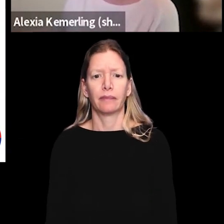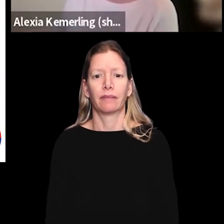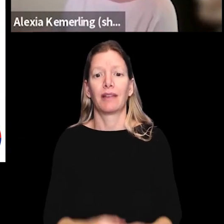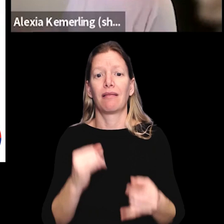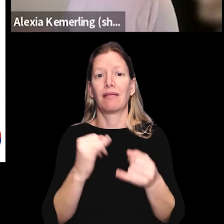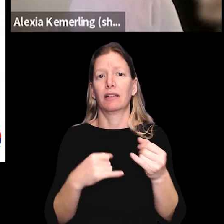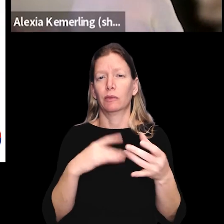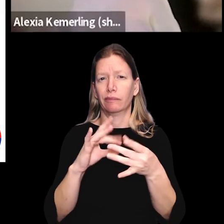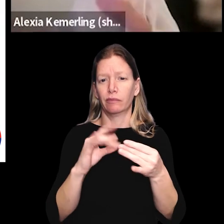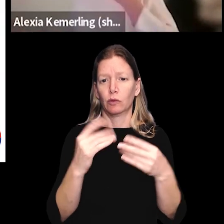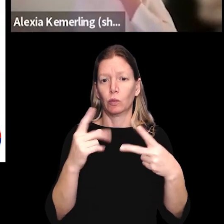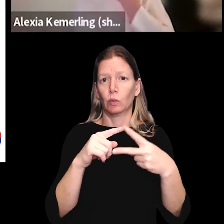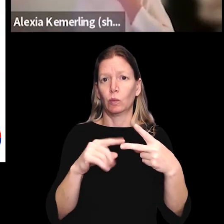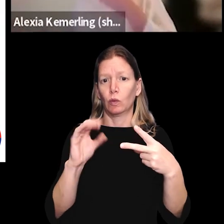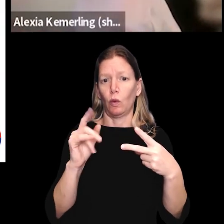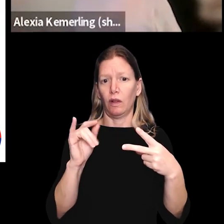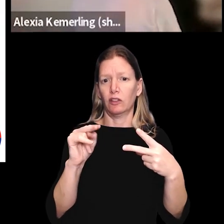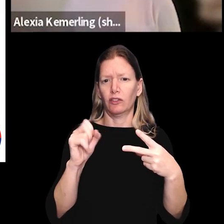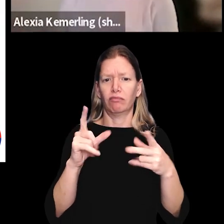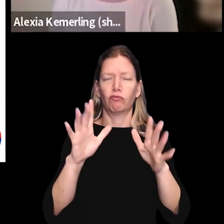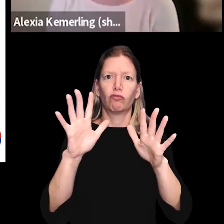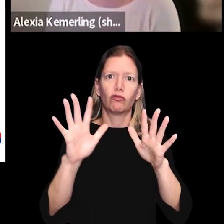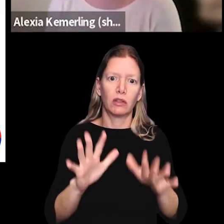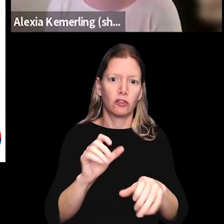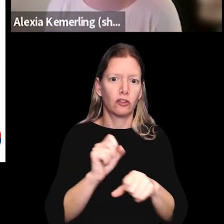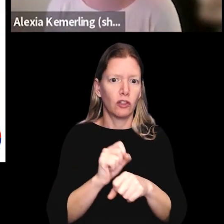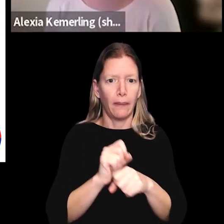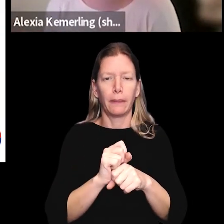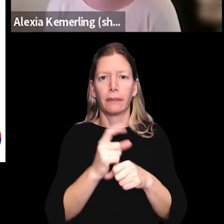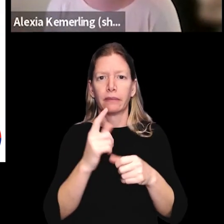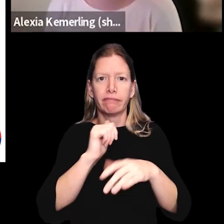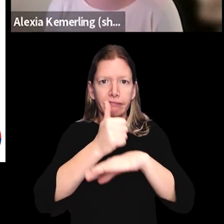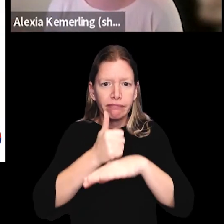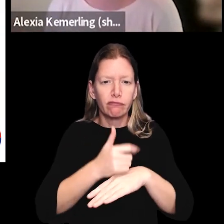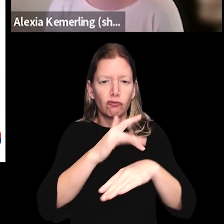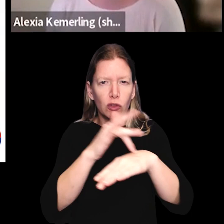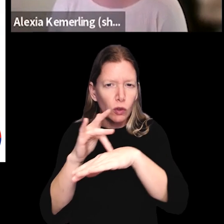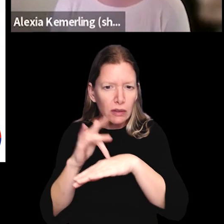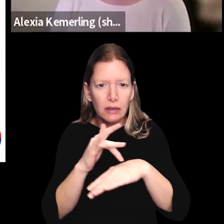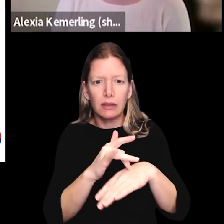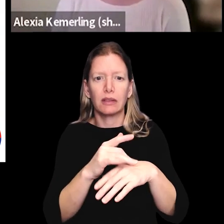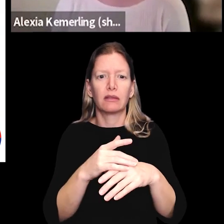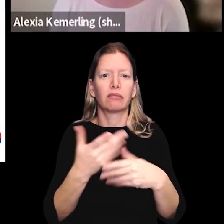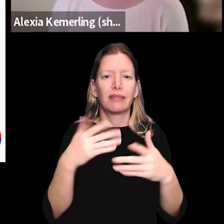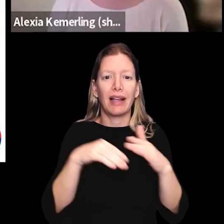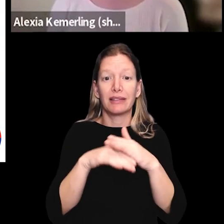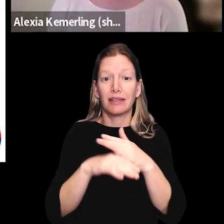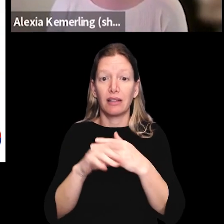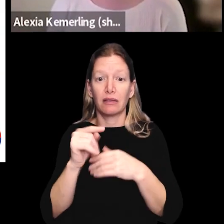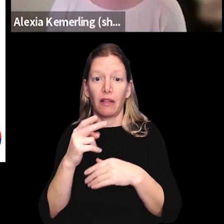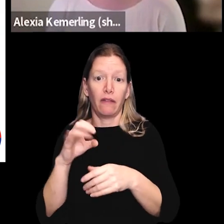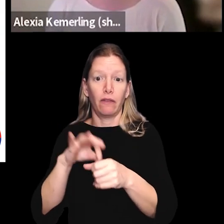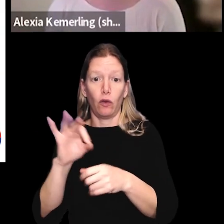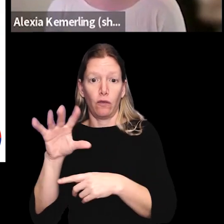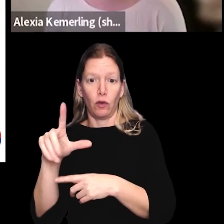And then lastly, I wanted to share two coalitions that have done a really great job creating resources. Access